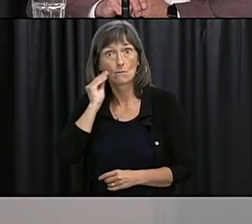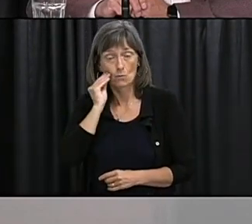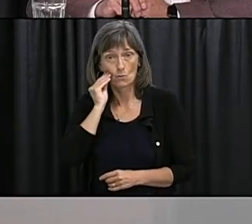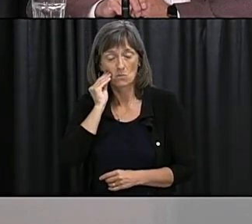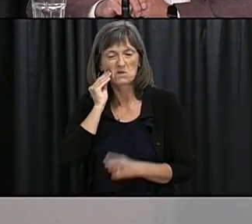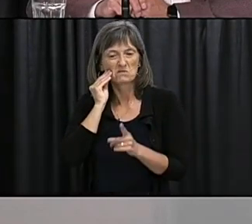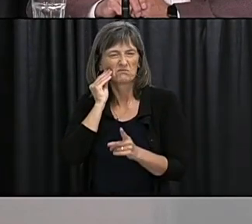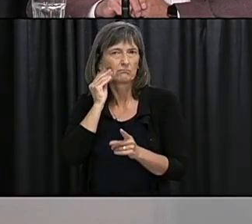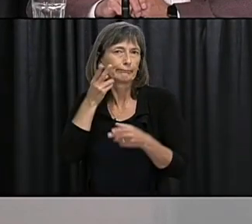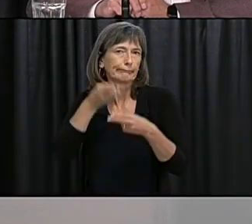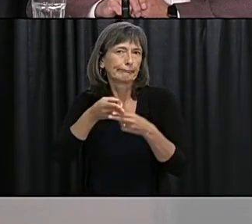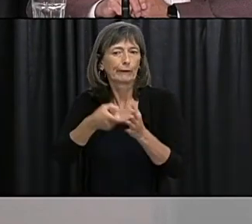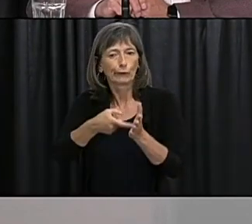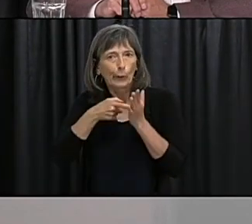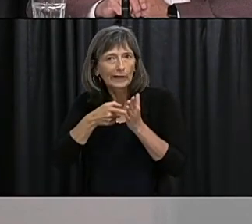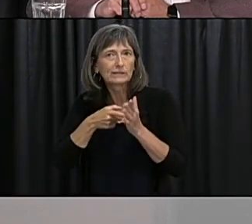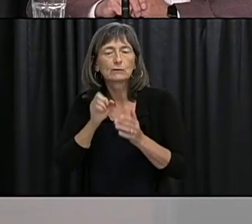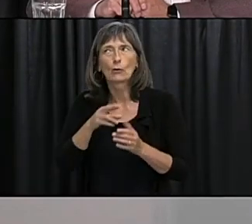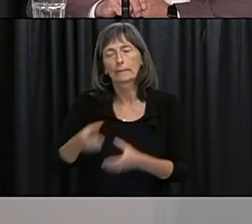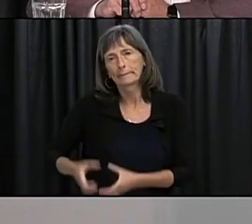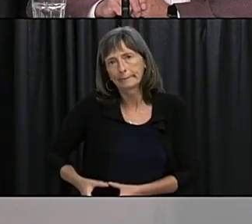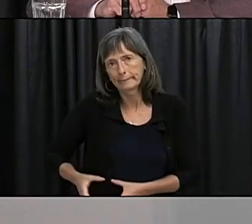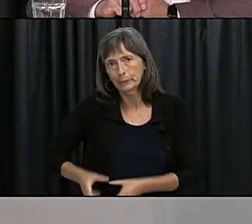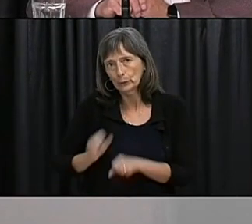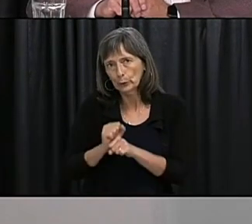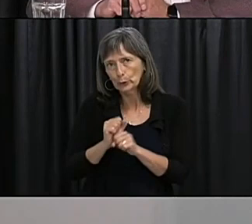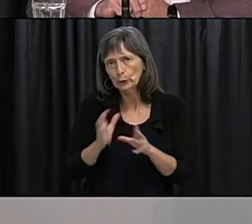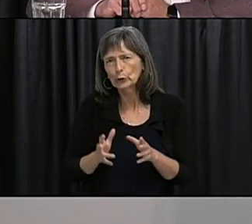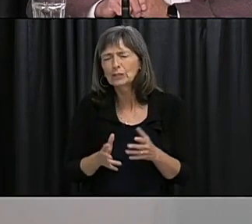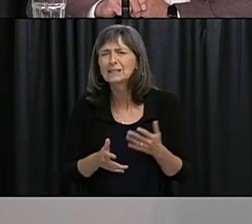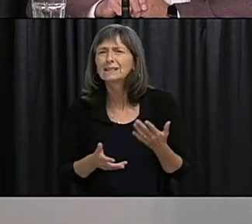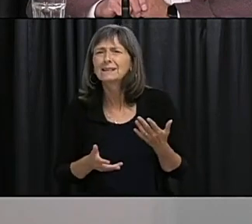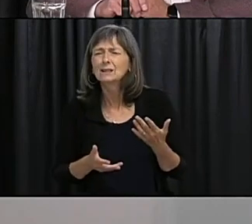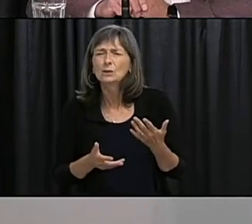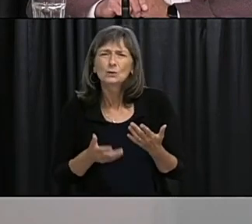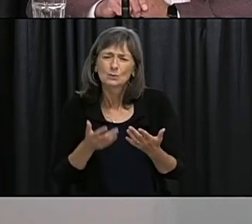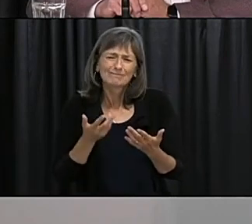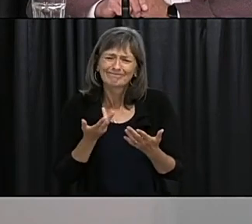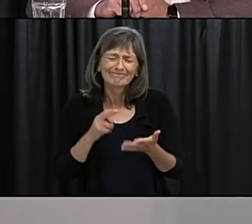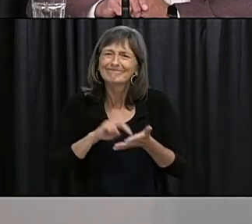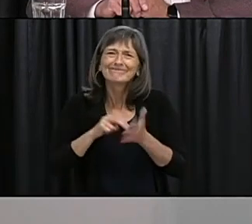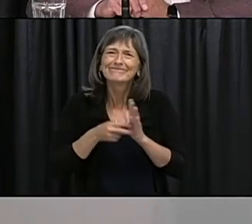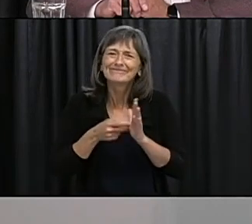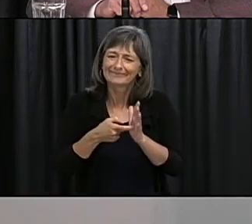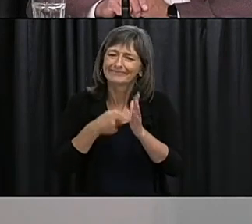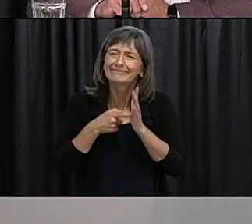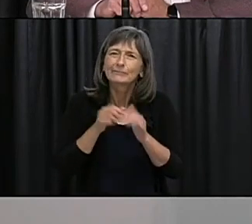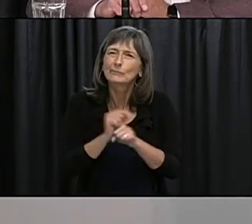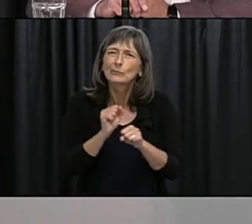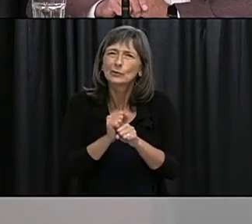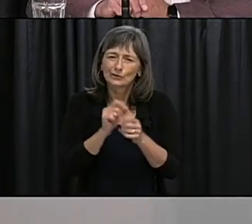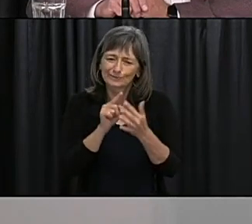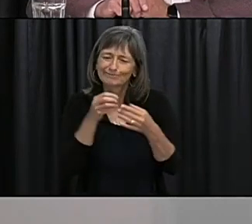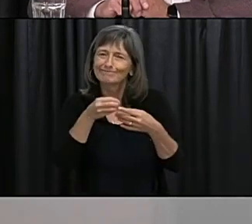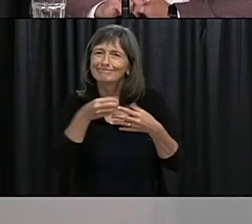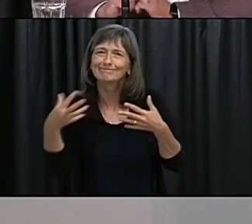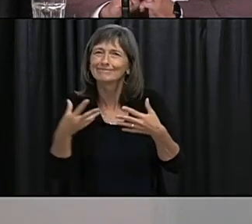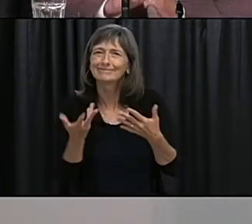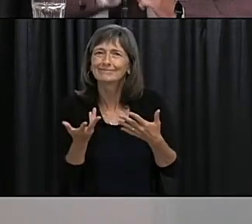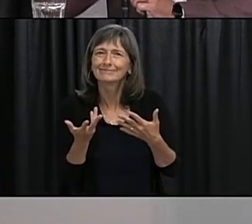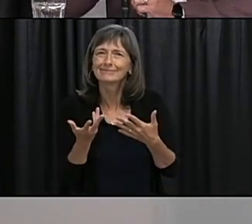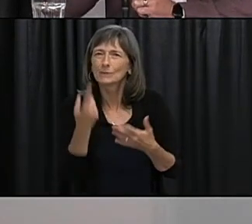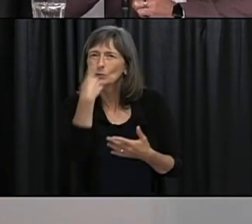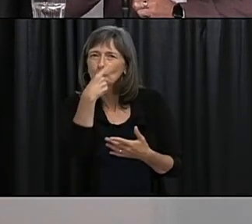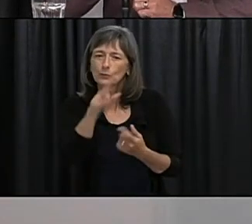considered essential maintenance is there any way you can break down what exactly that means and when that exemption would be issued